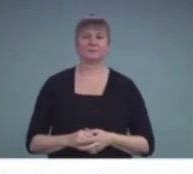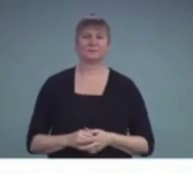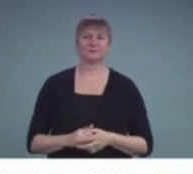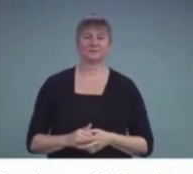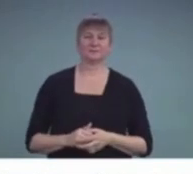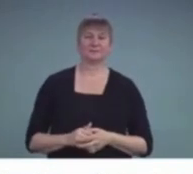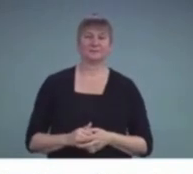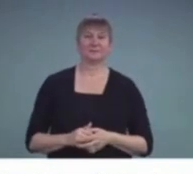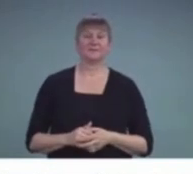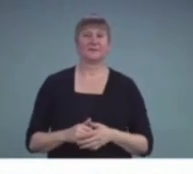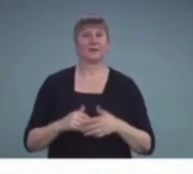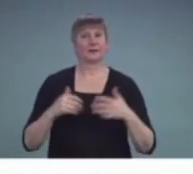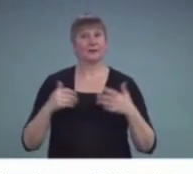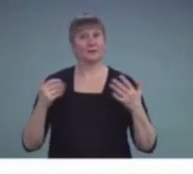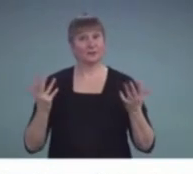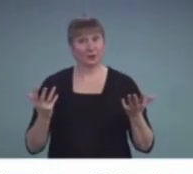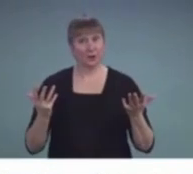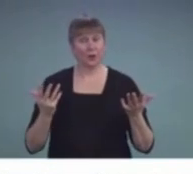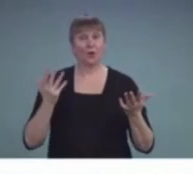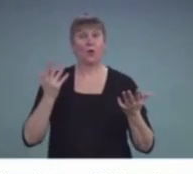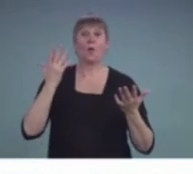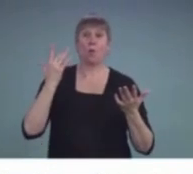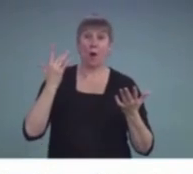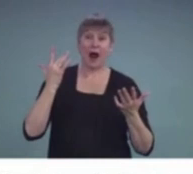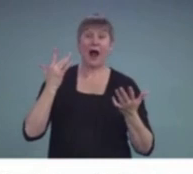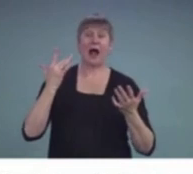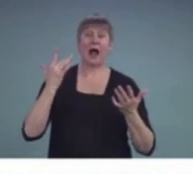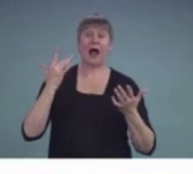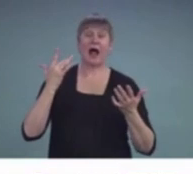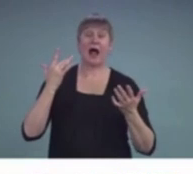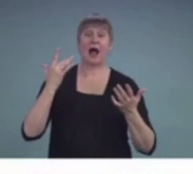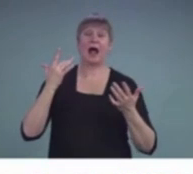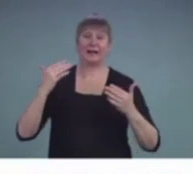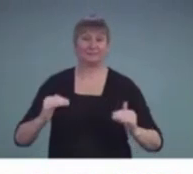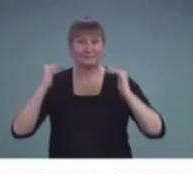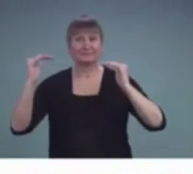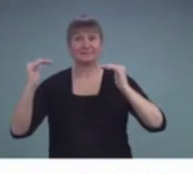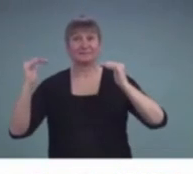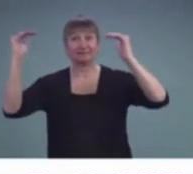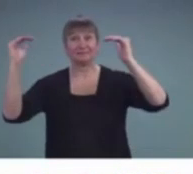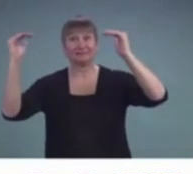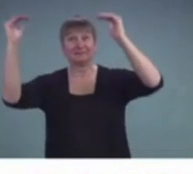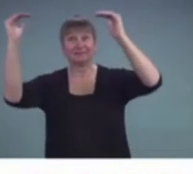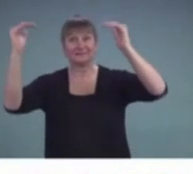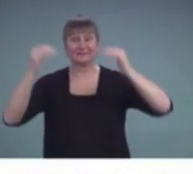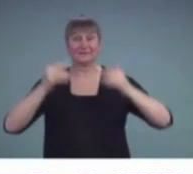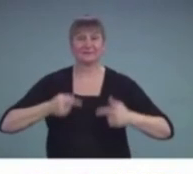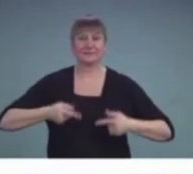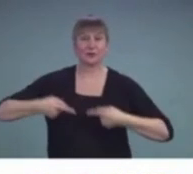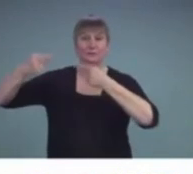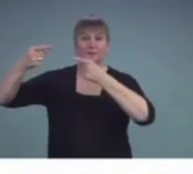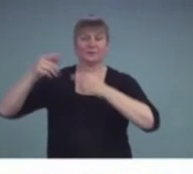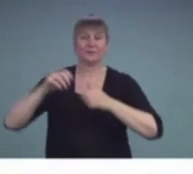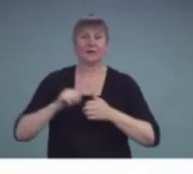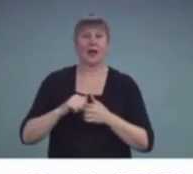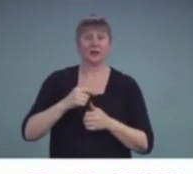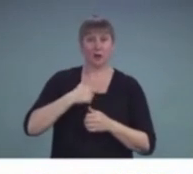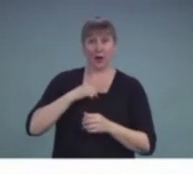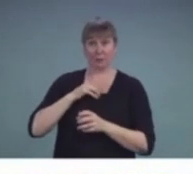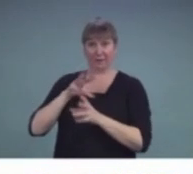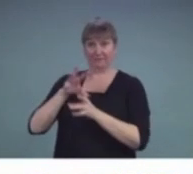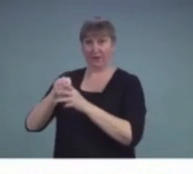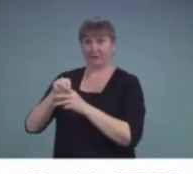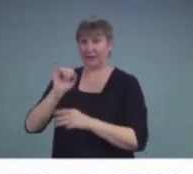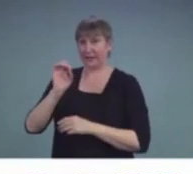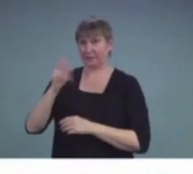So, why did it go to due process? And this is, I came in at the IEP meeting involvement stage.